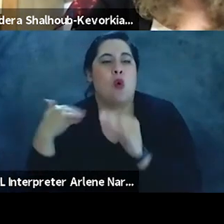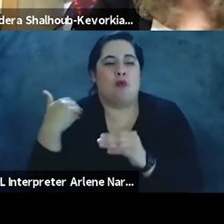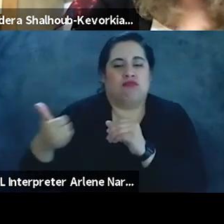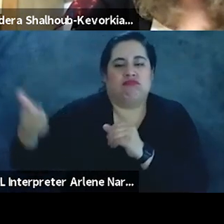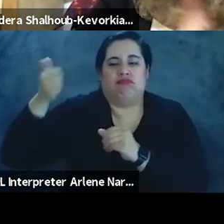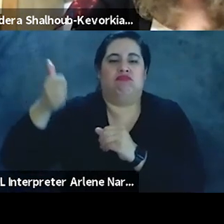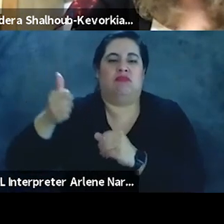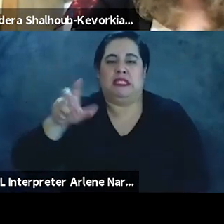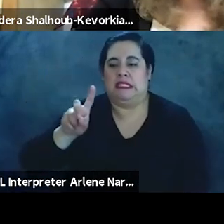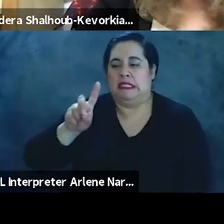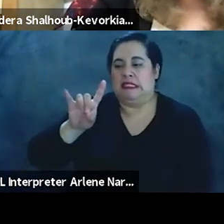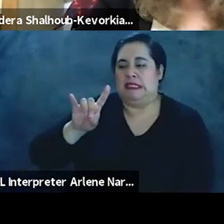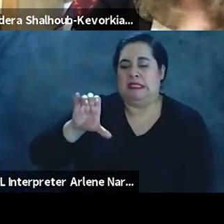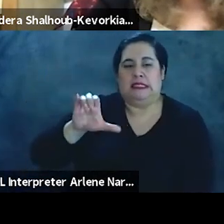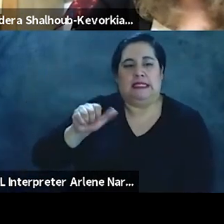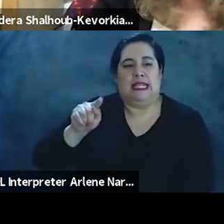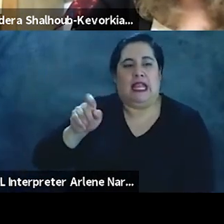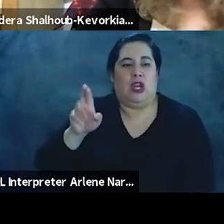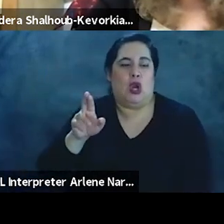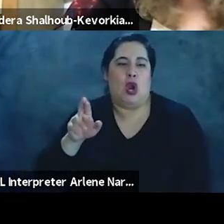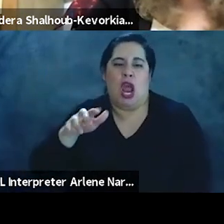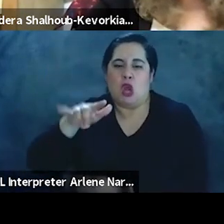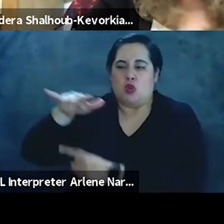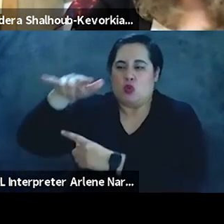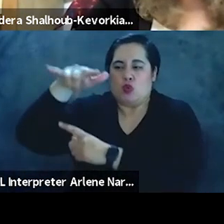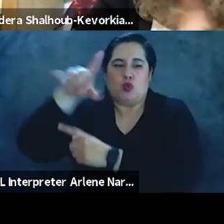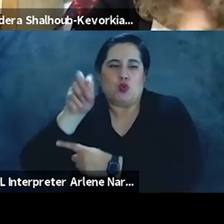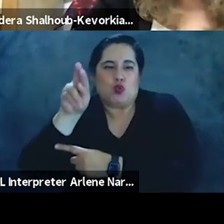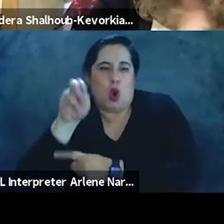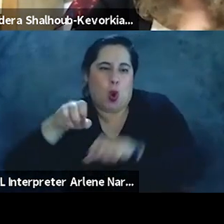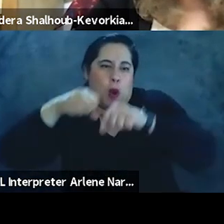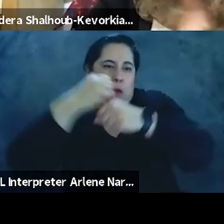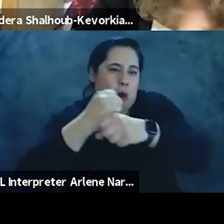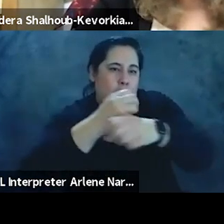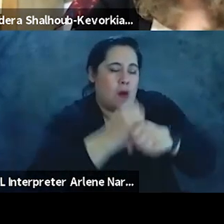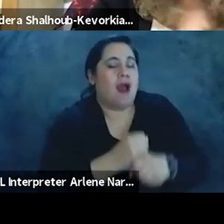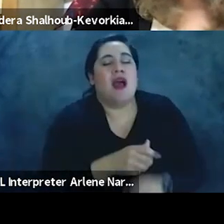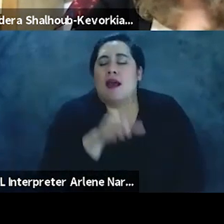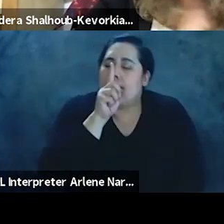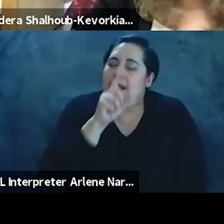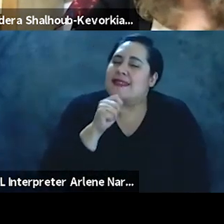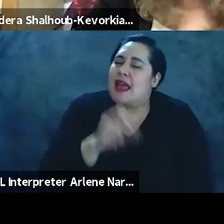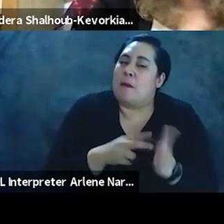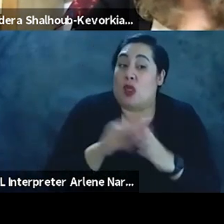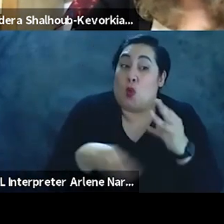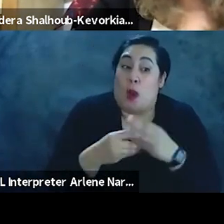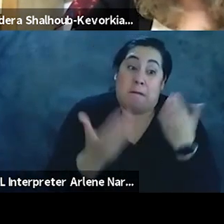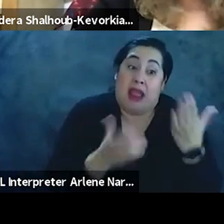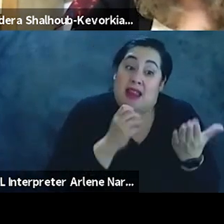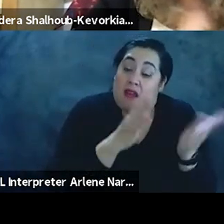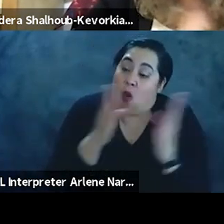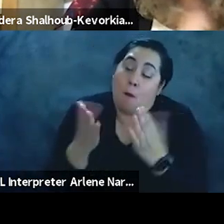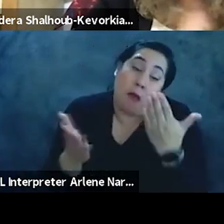dictators and, and, and surveillance and drones and bombing and all the rest of it. Not that the world isn't necessarily going that way. might be going that way.